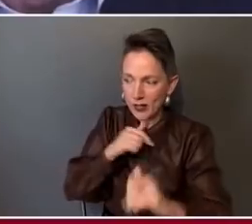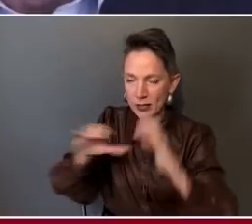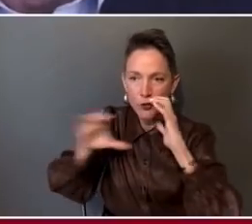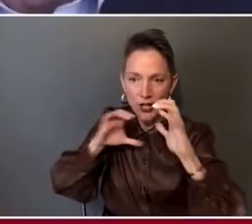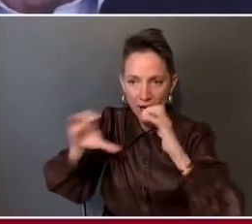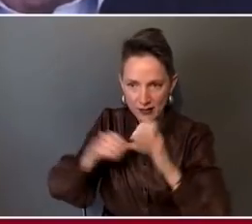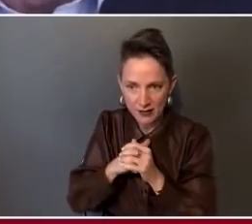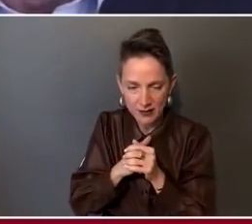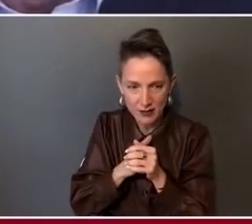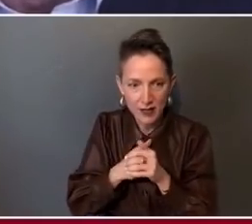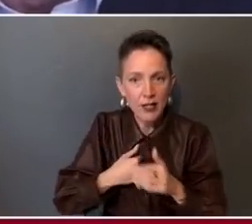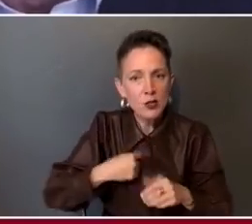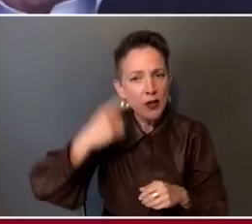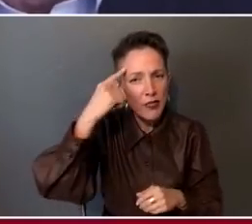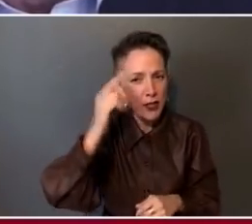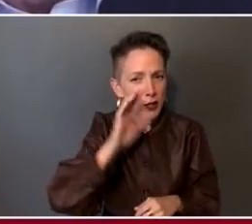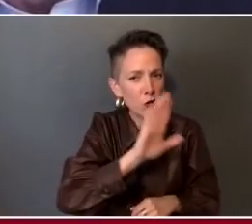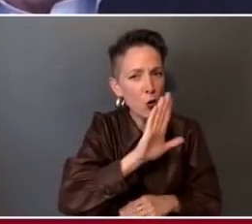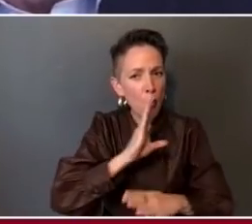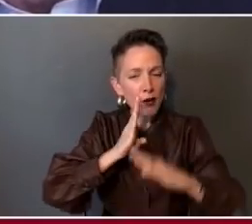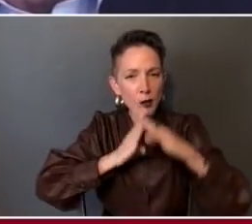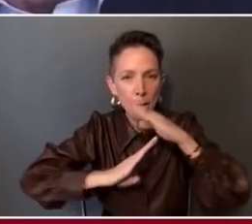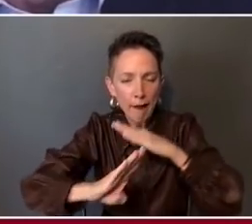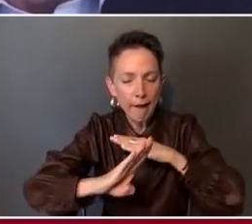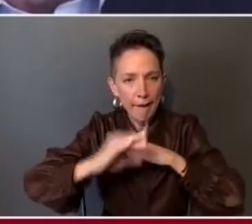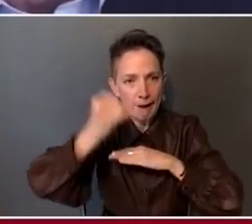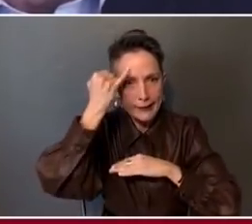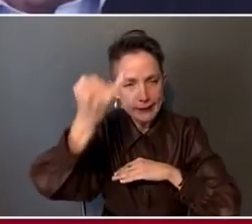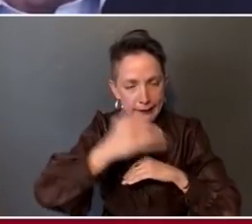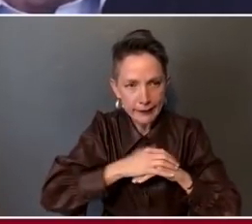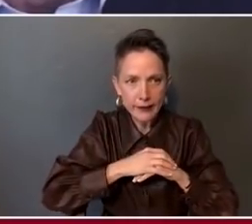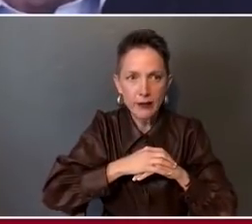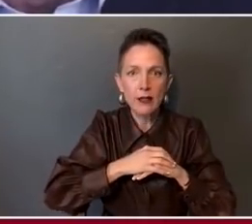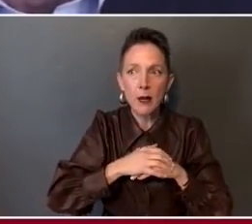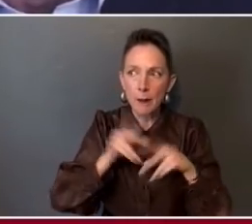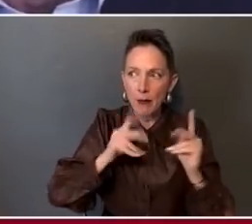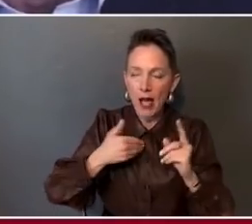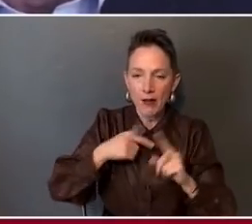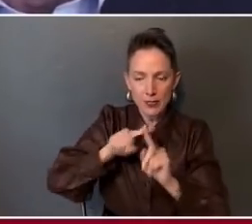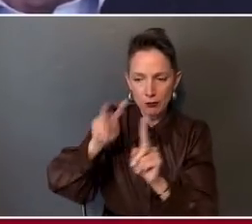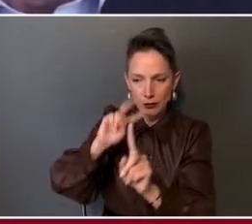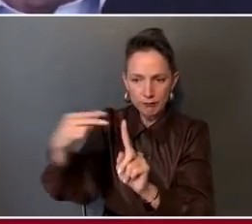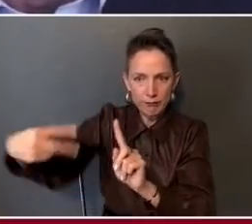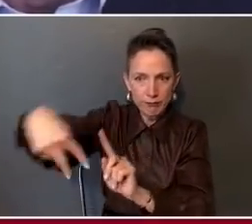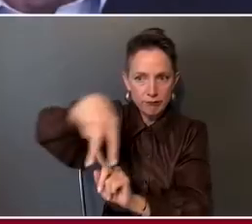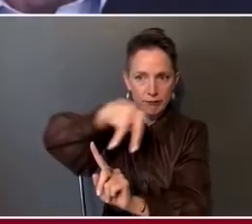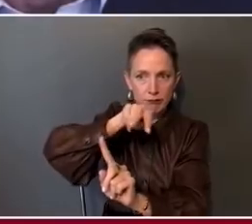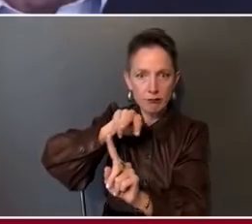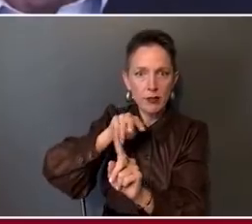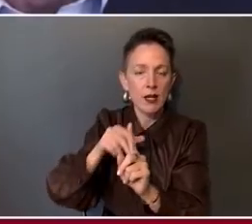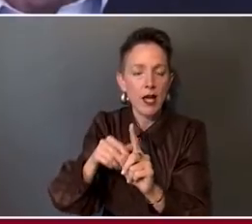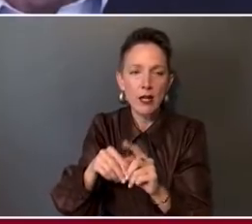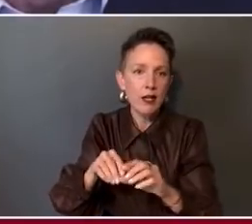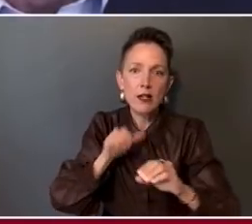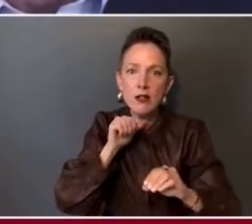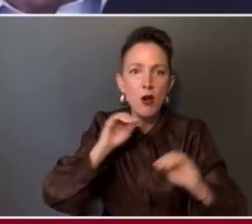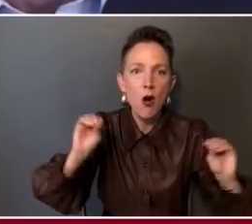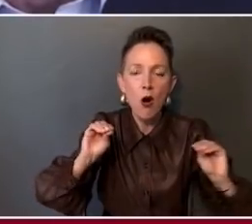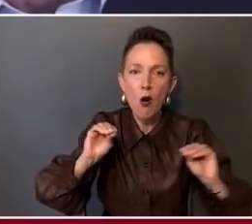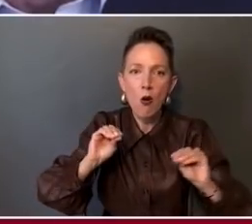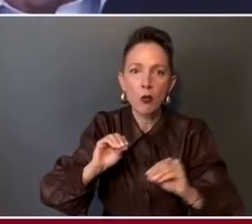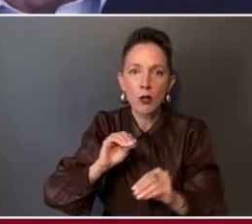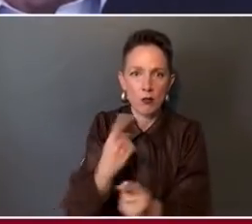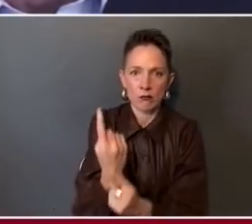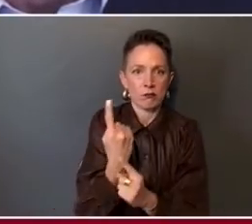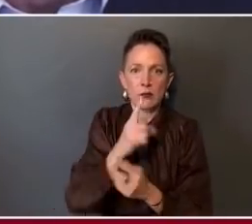humility, this humility to say that people are coming from different places and that there are no absolute truths is something science